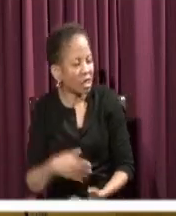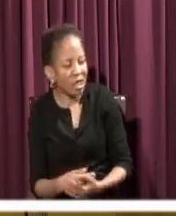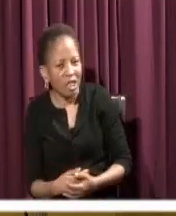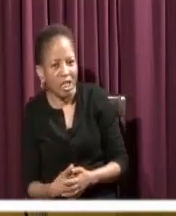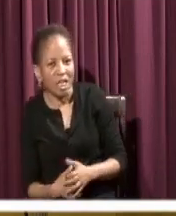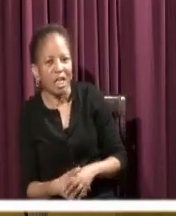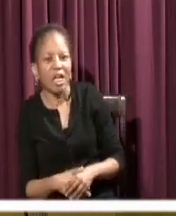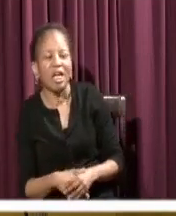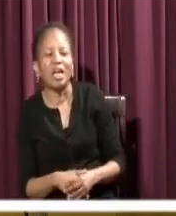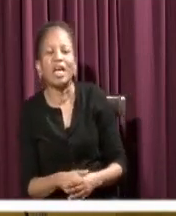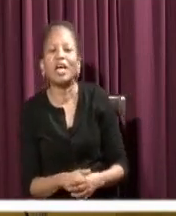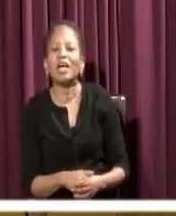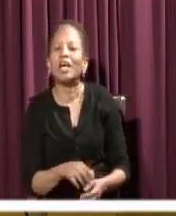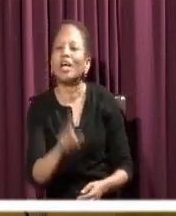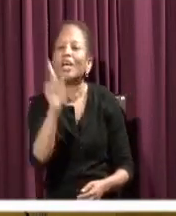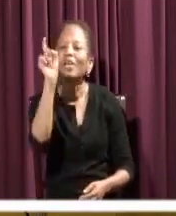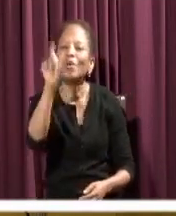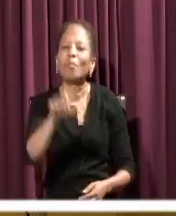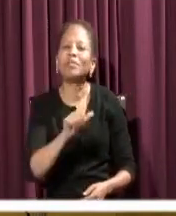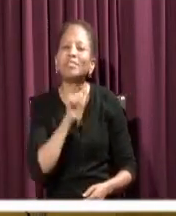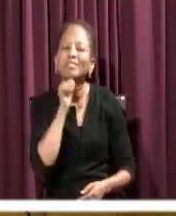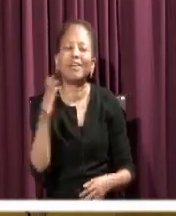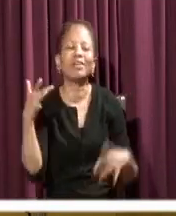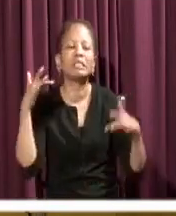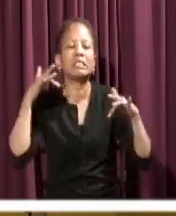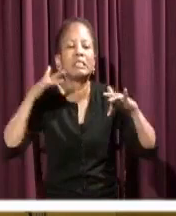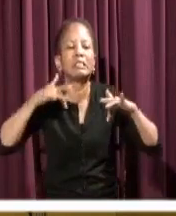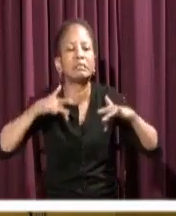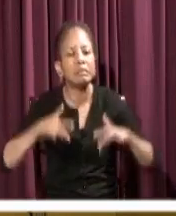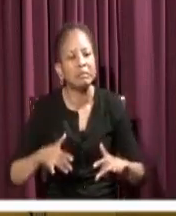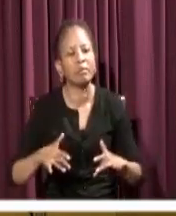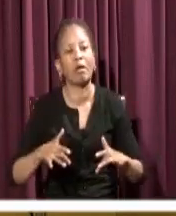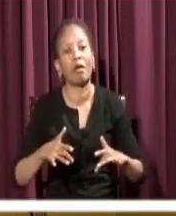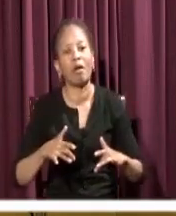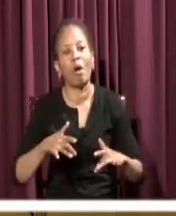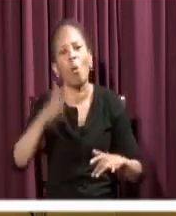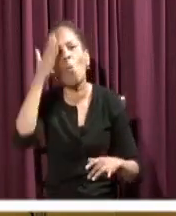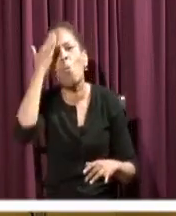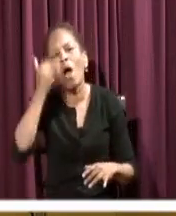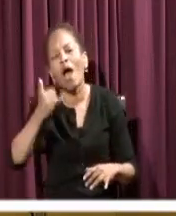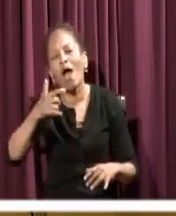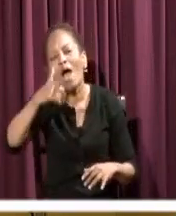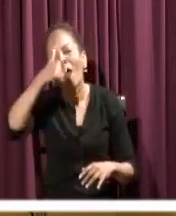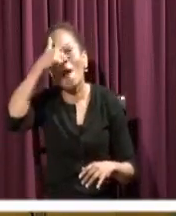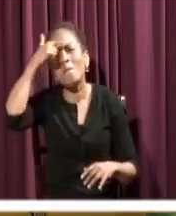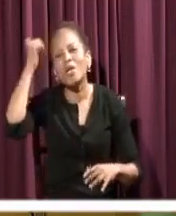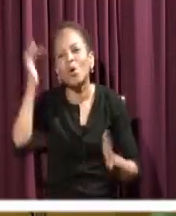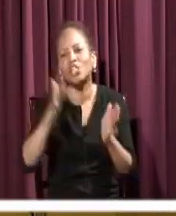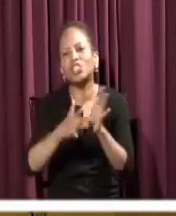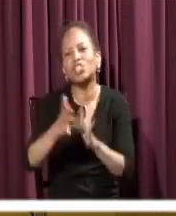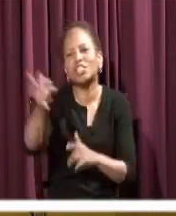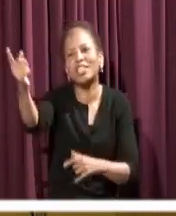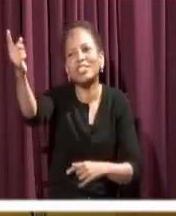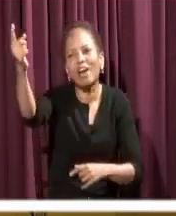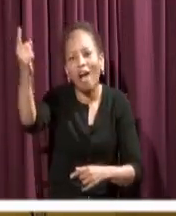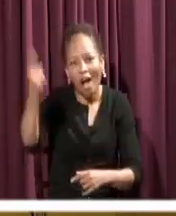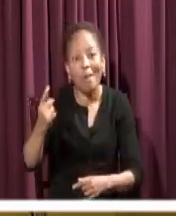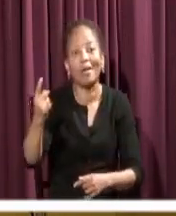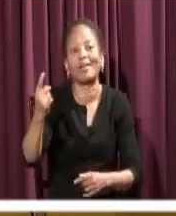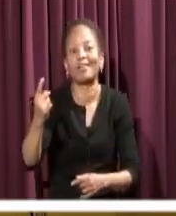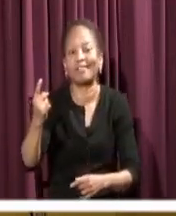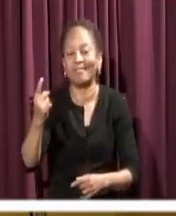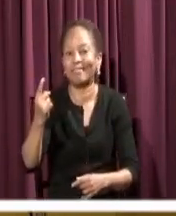But do not be despairing. Because Jesus is coming. Walking to you on them same waters.